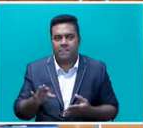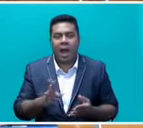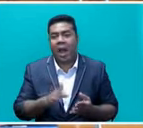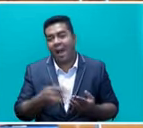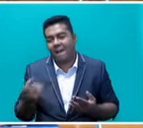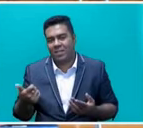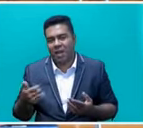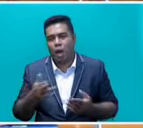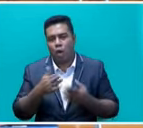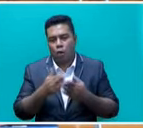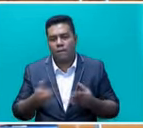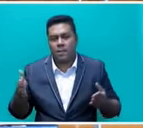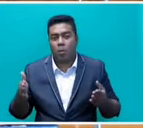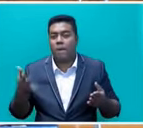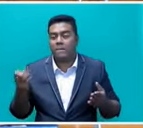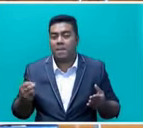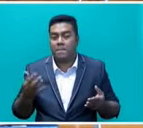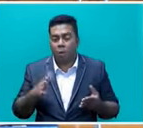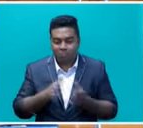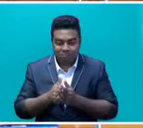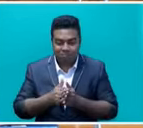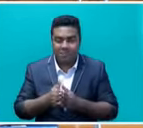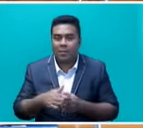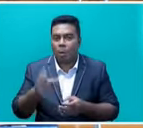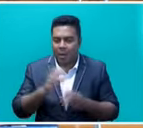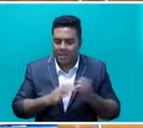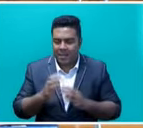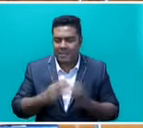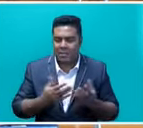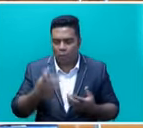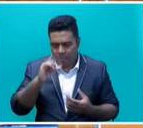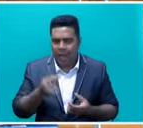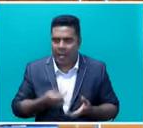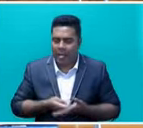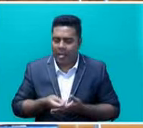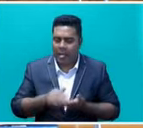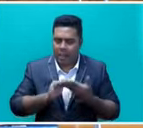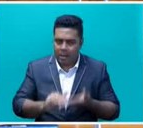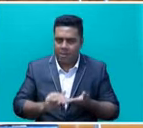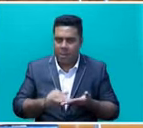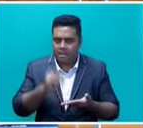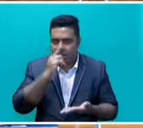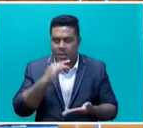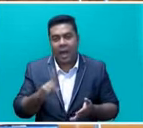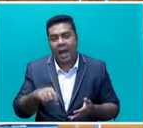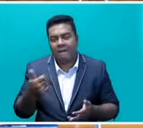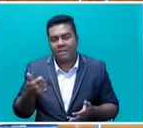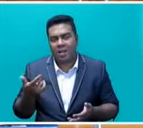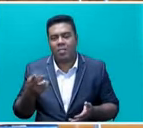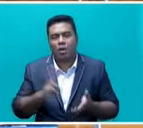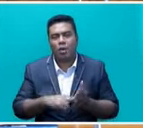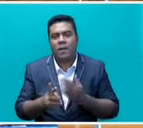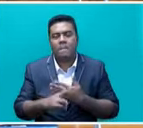So if we have more genuine applicants, we have more capacity to be able to help those after the November